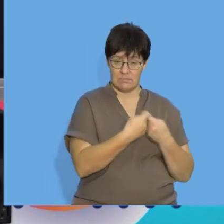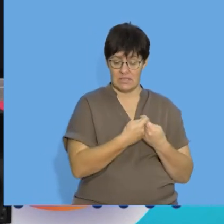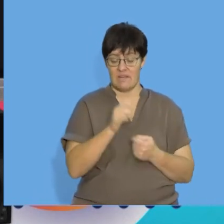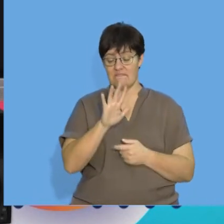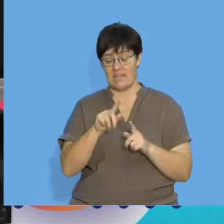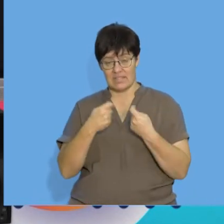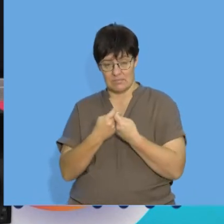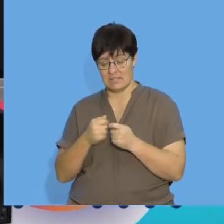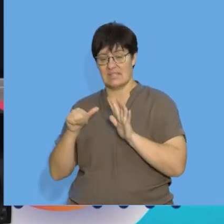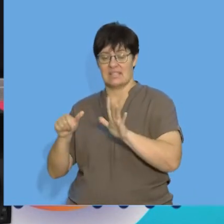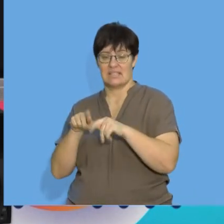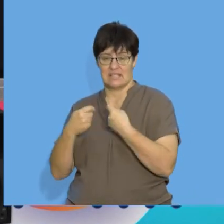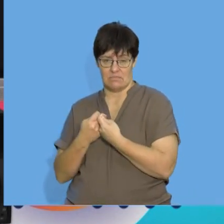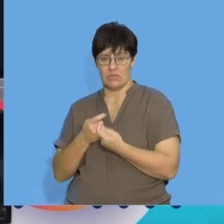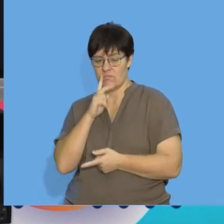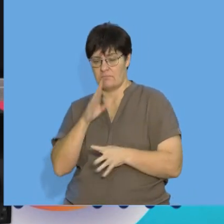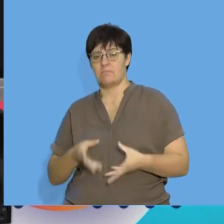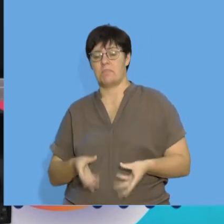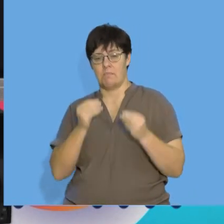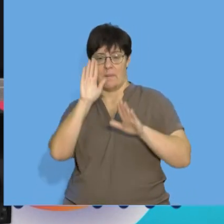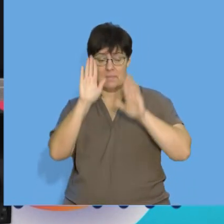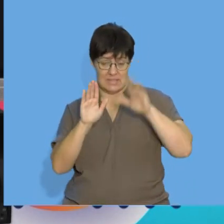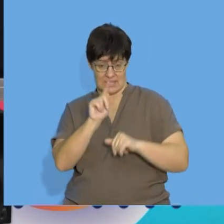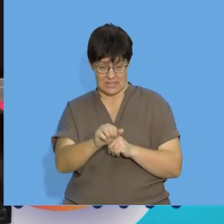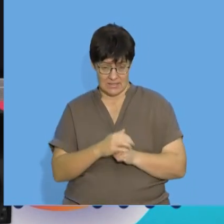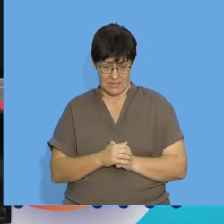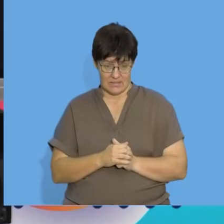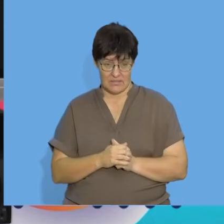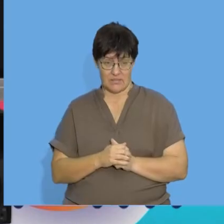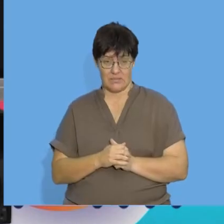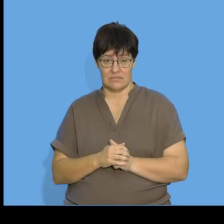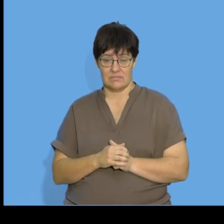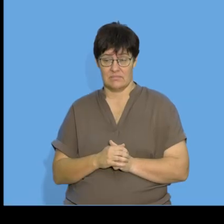four teams five teams and six teams to see if we can determine the pattern